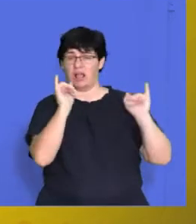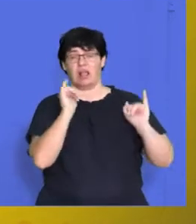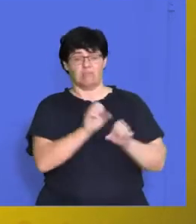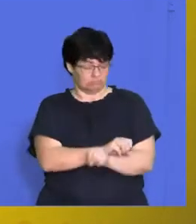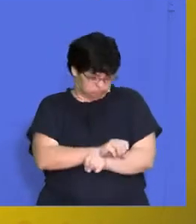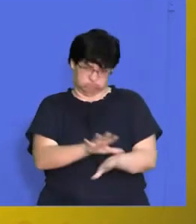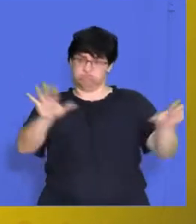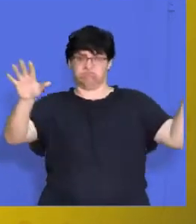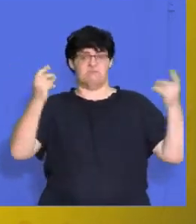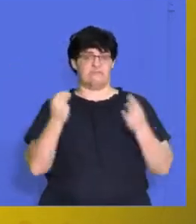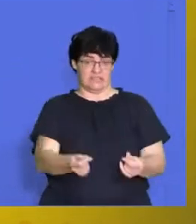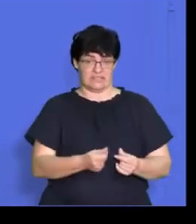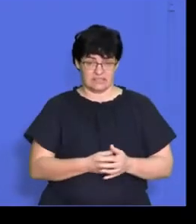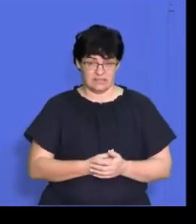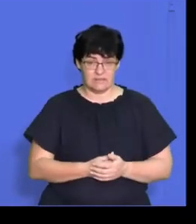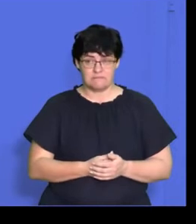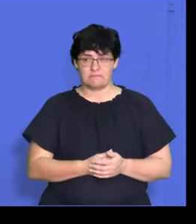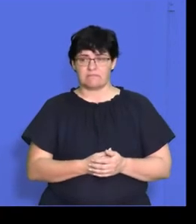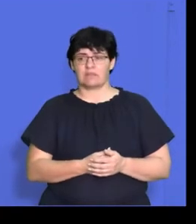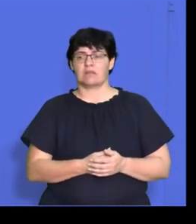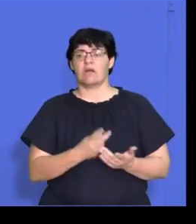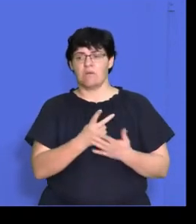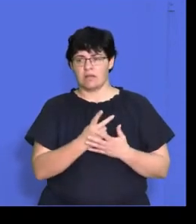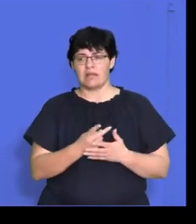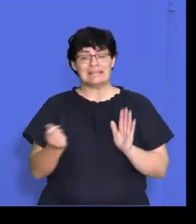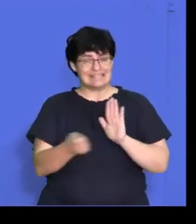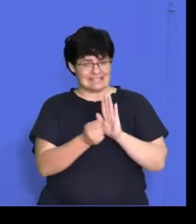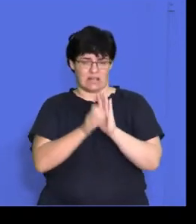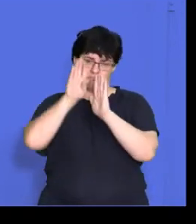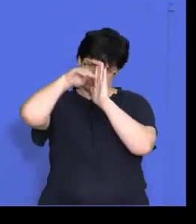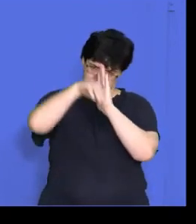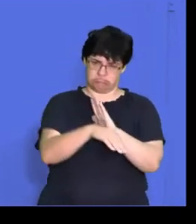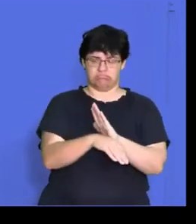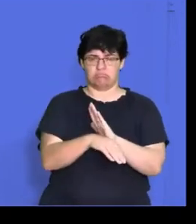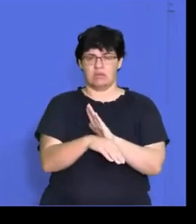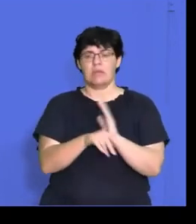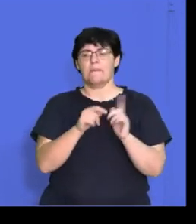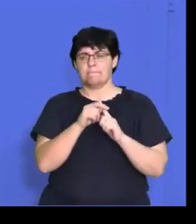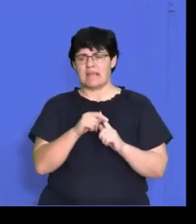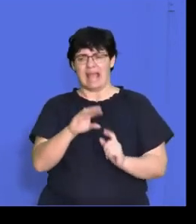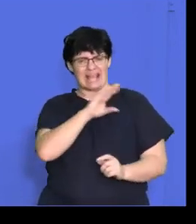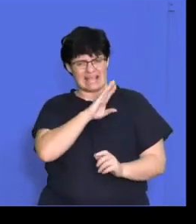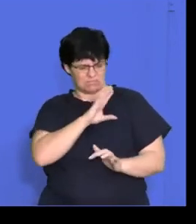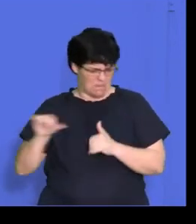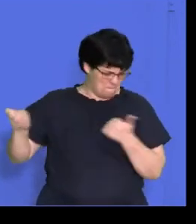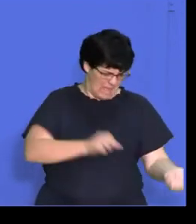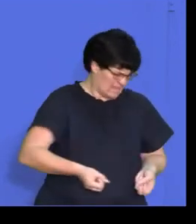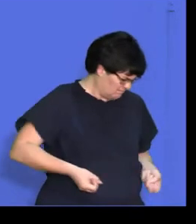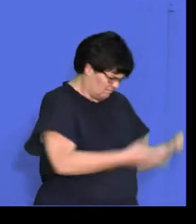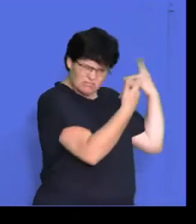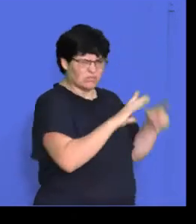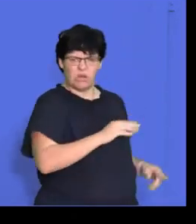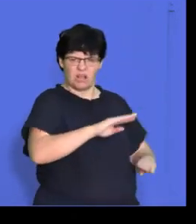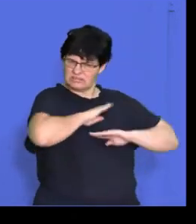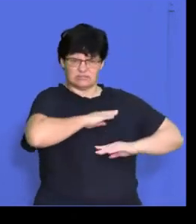viral in a heartbeat. There'll be a decline in sales and returns from unhappy customers increase and